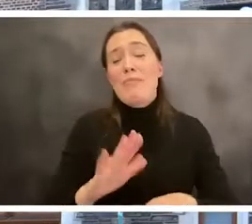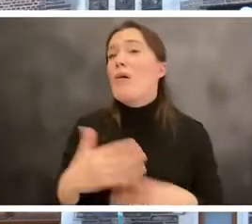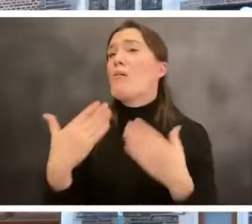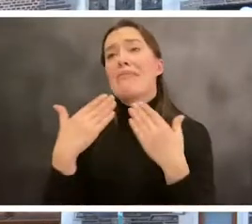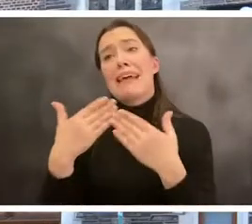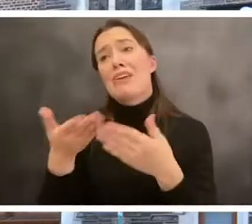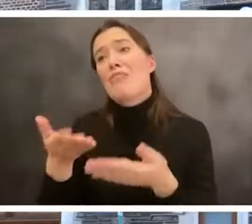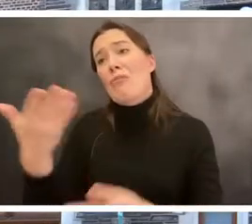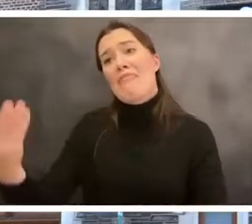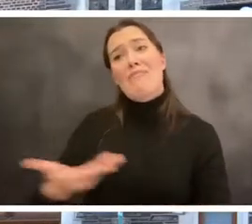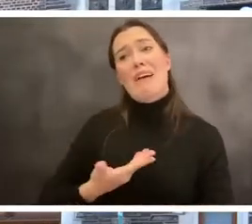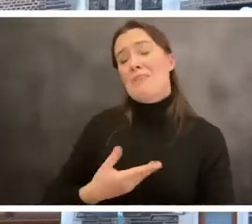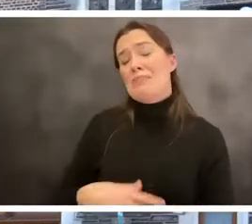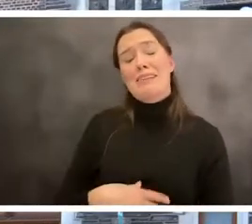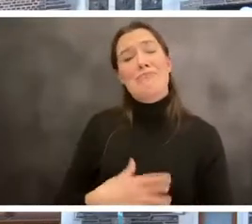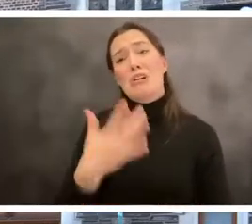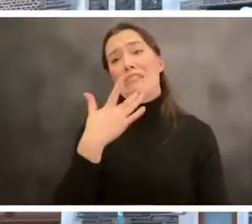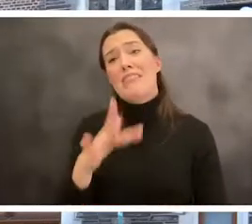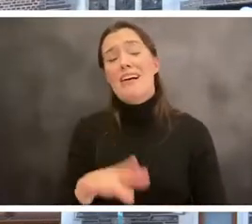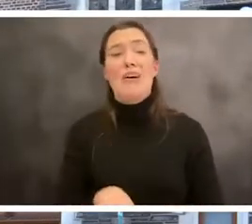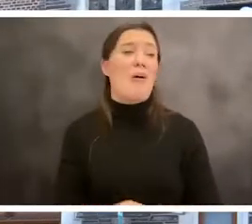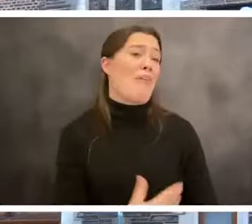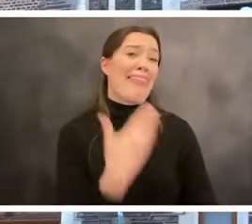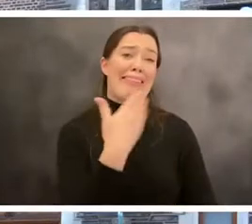me and I wish you the best. Thank you. Cheers.